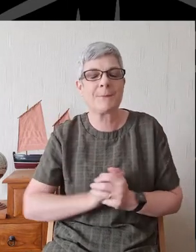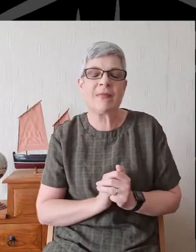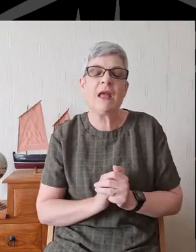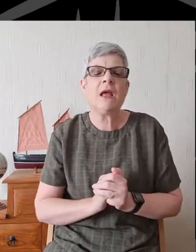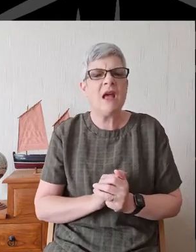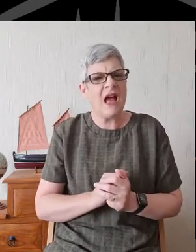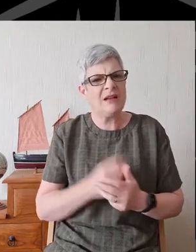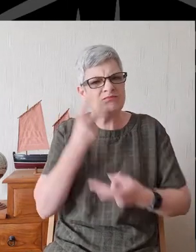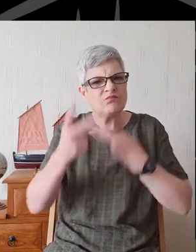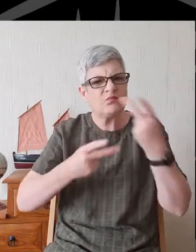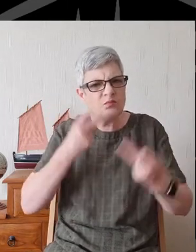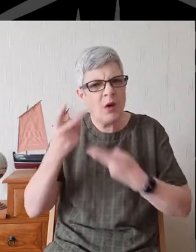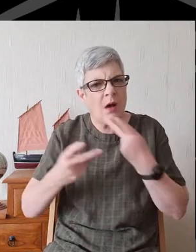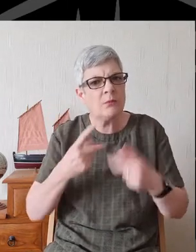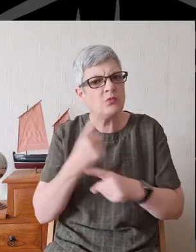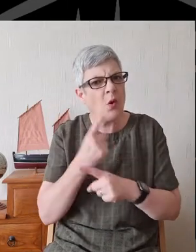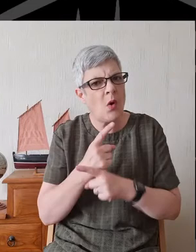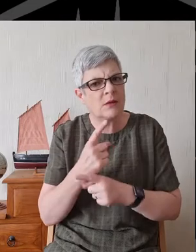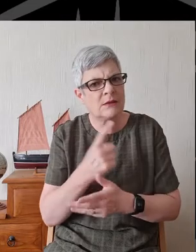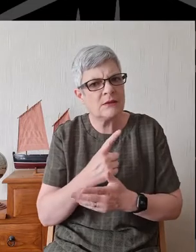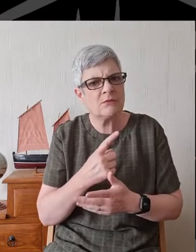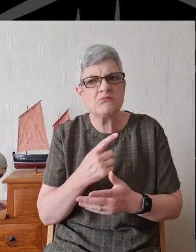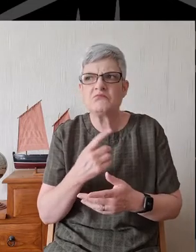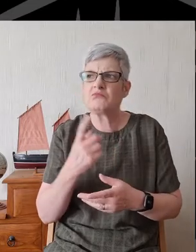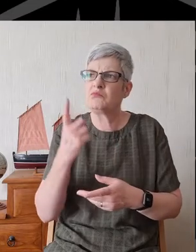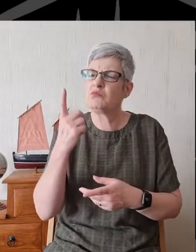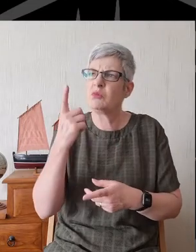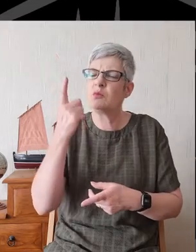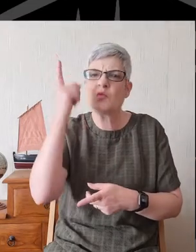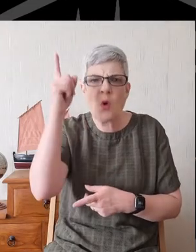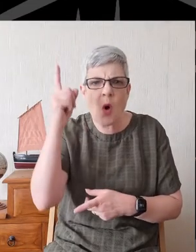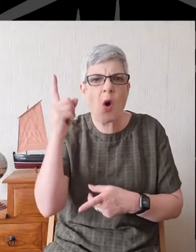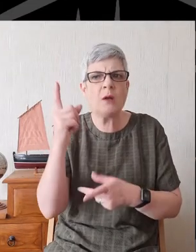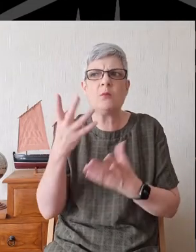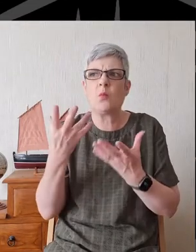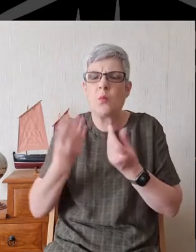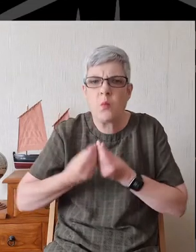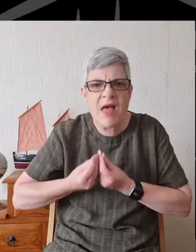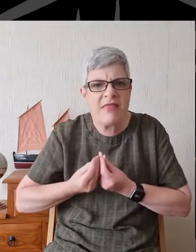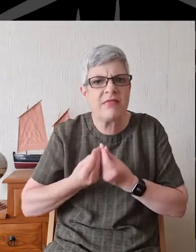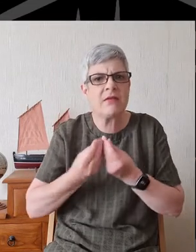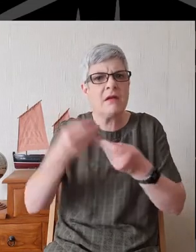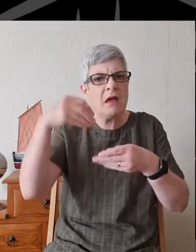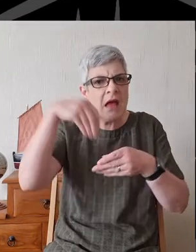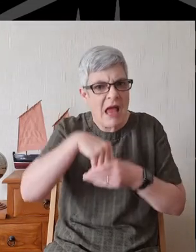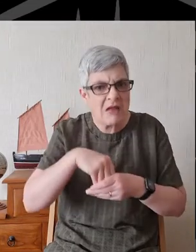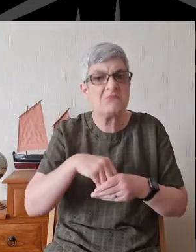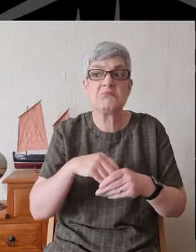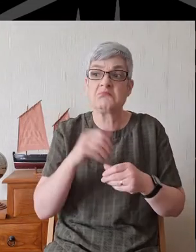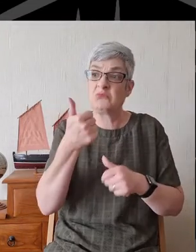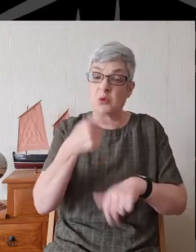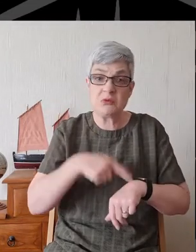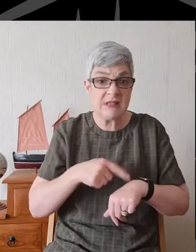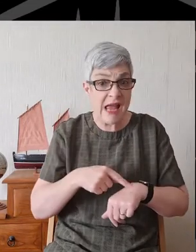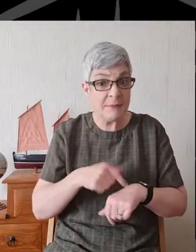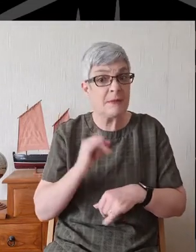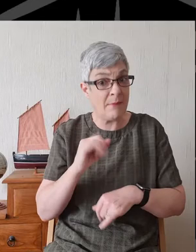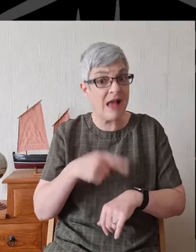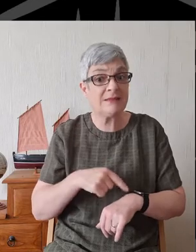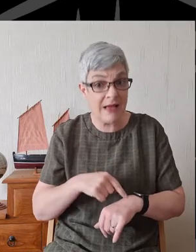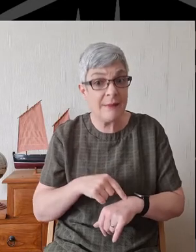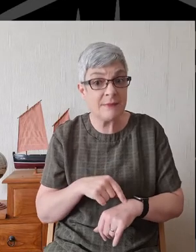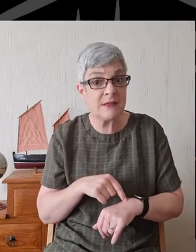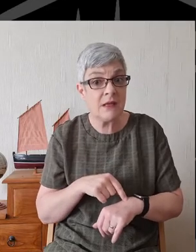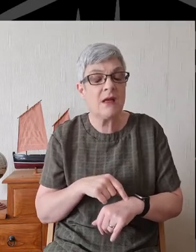speaks of God's place and God being with us in and through the good times and the bad is where we